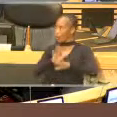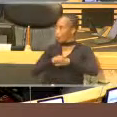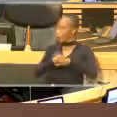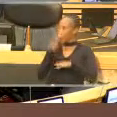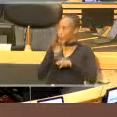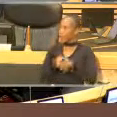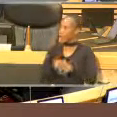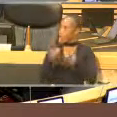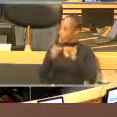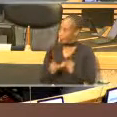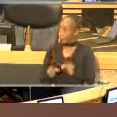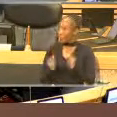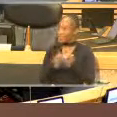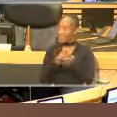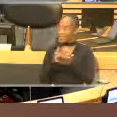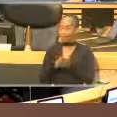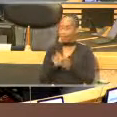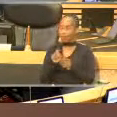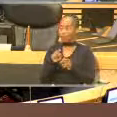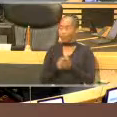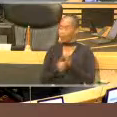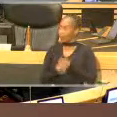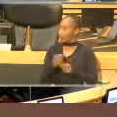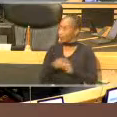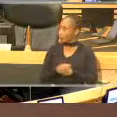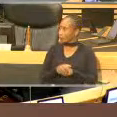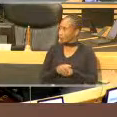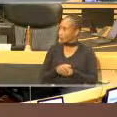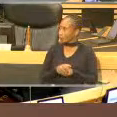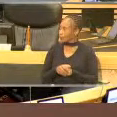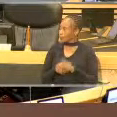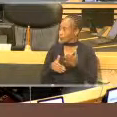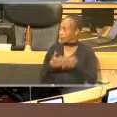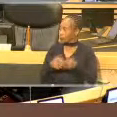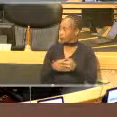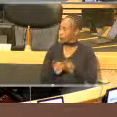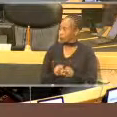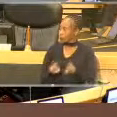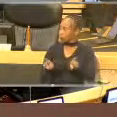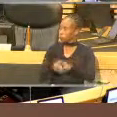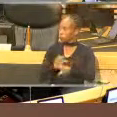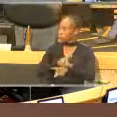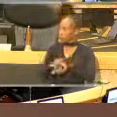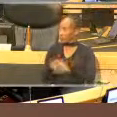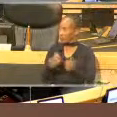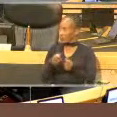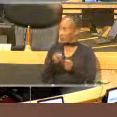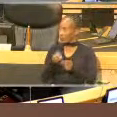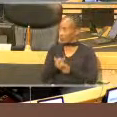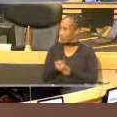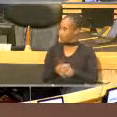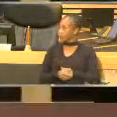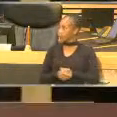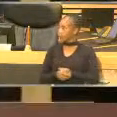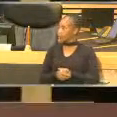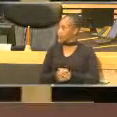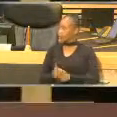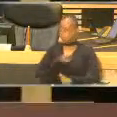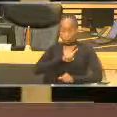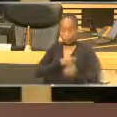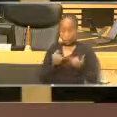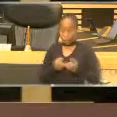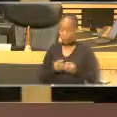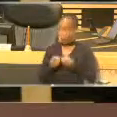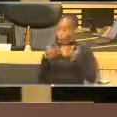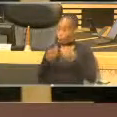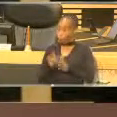immediately some of these are kicking off. I must invite him to the province and I will do that. So that's why we are putting a